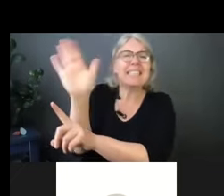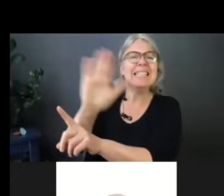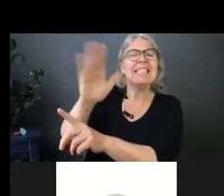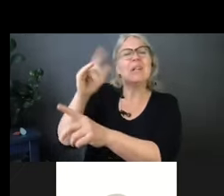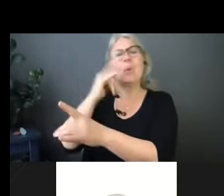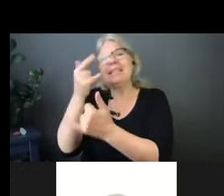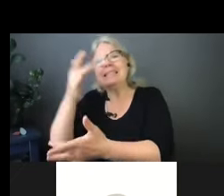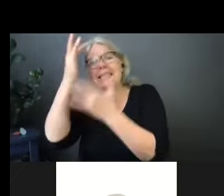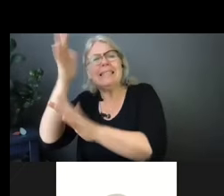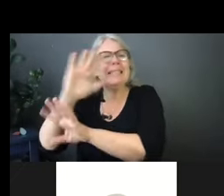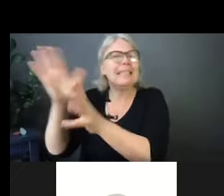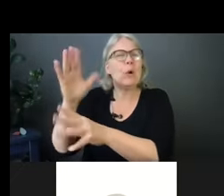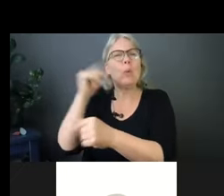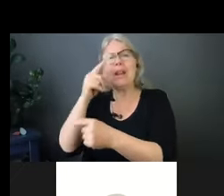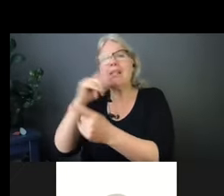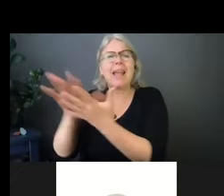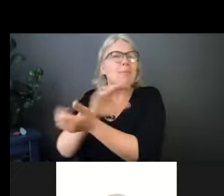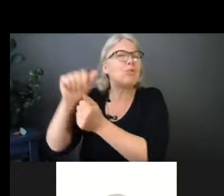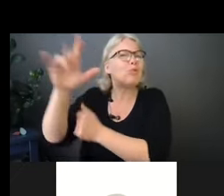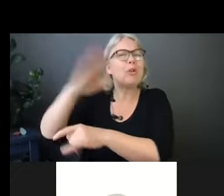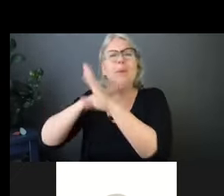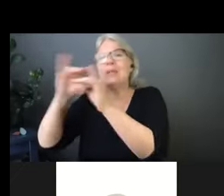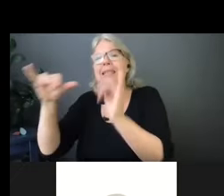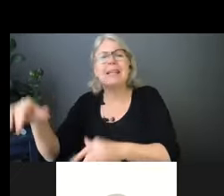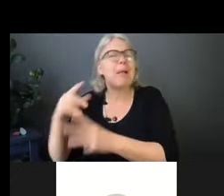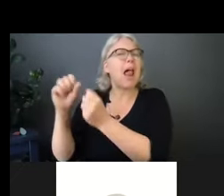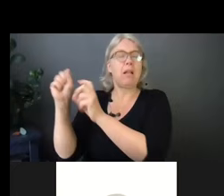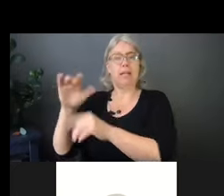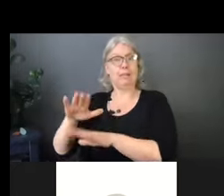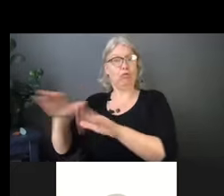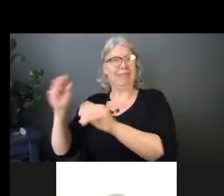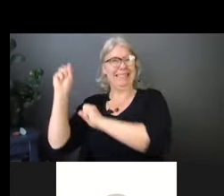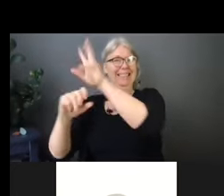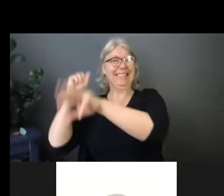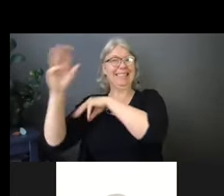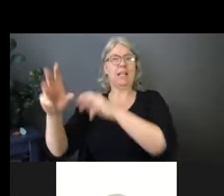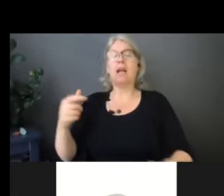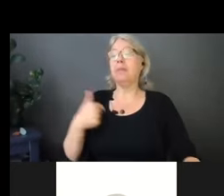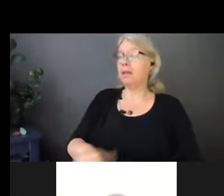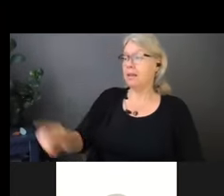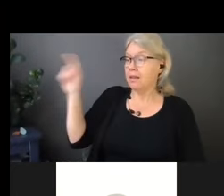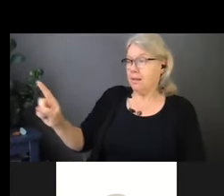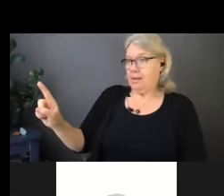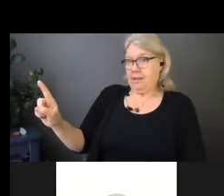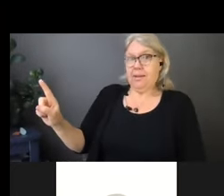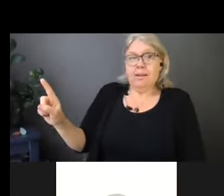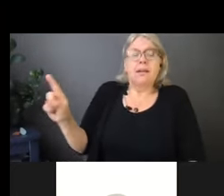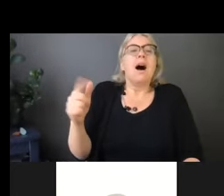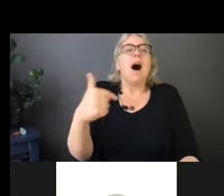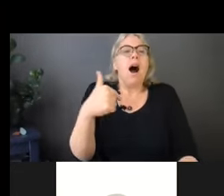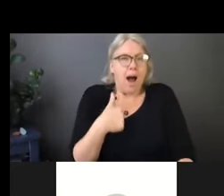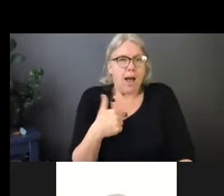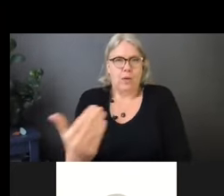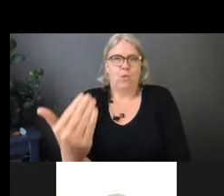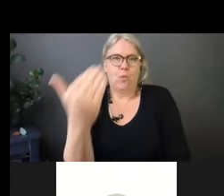you ill, and it's going to destroy your immune system. And, um, I just went by the information that I know and what vaccines do.